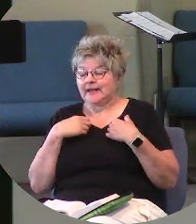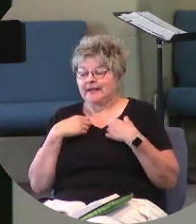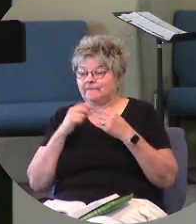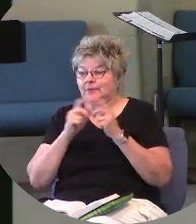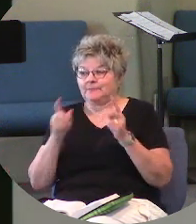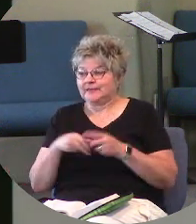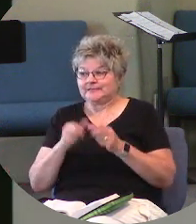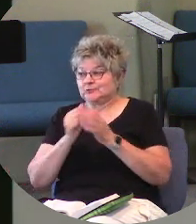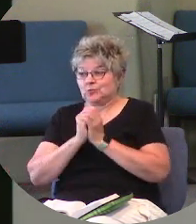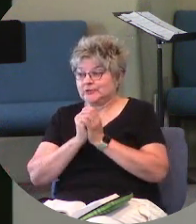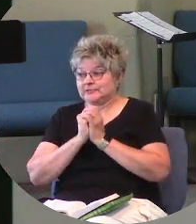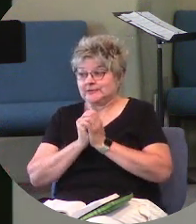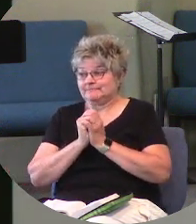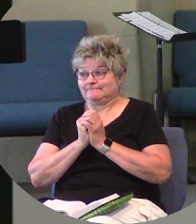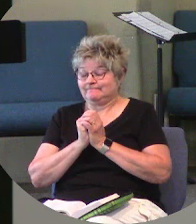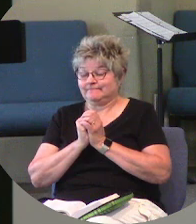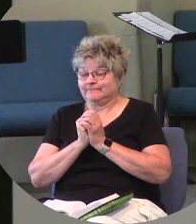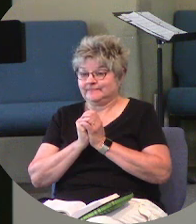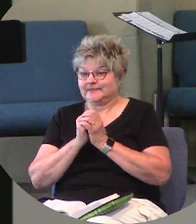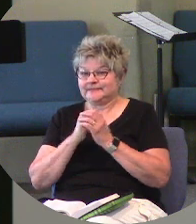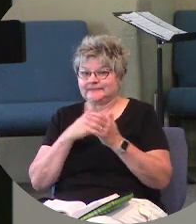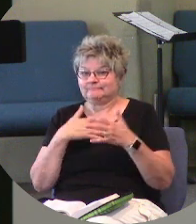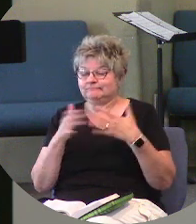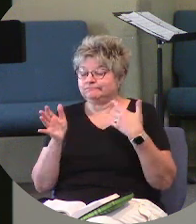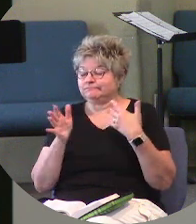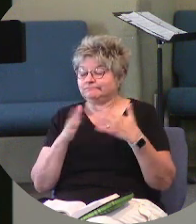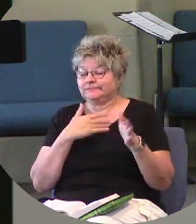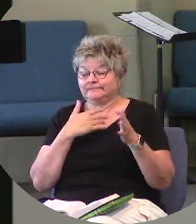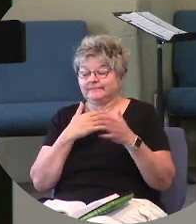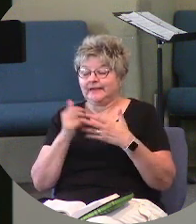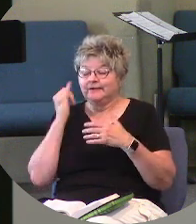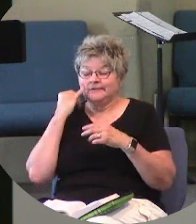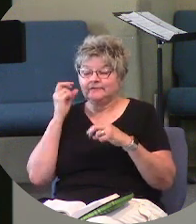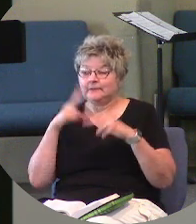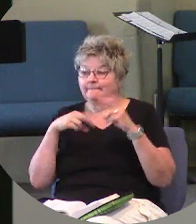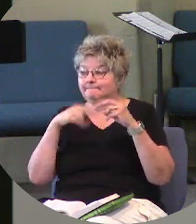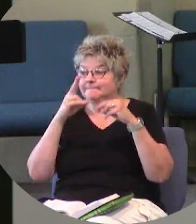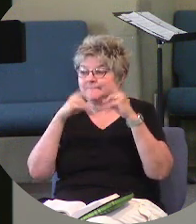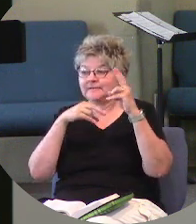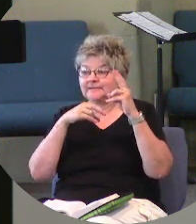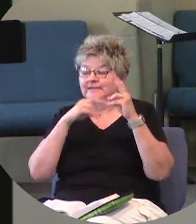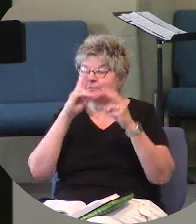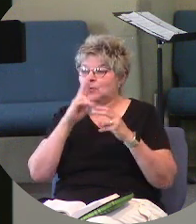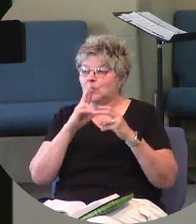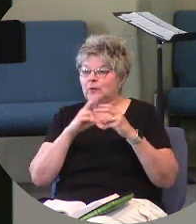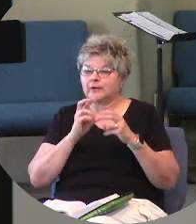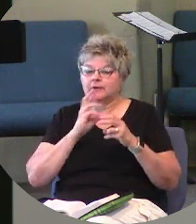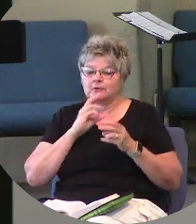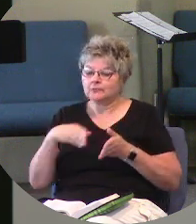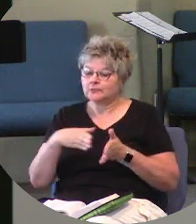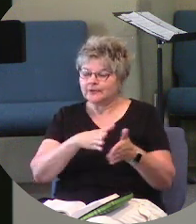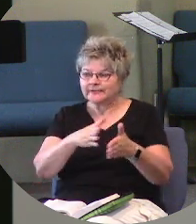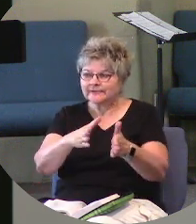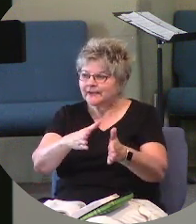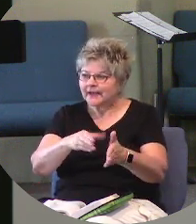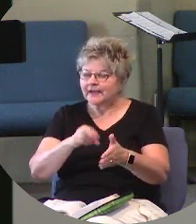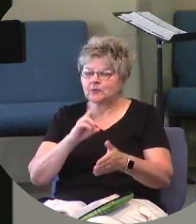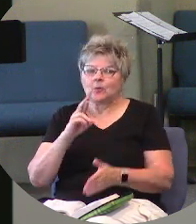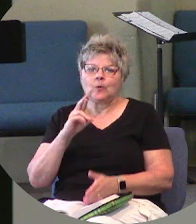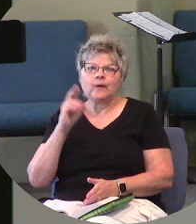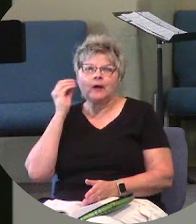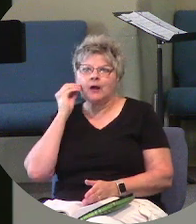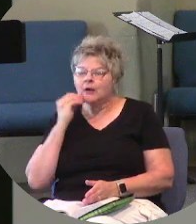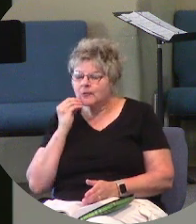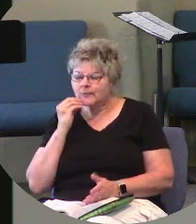because it doesn't matter if it's a building or a creekside or a home.